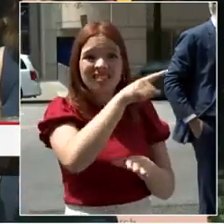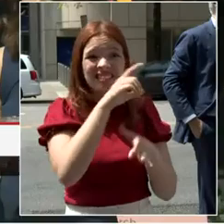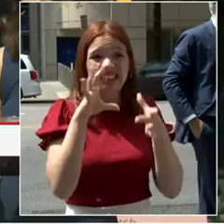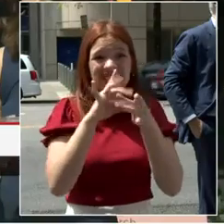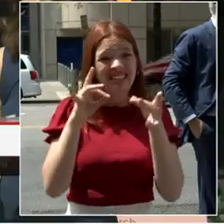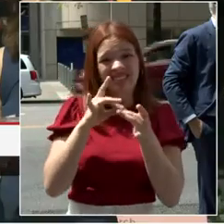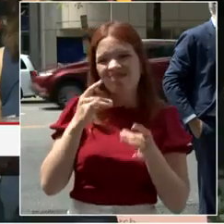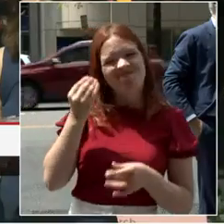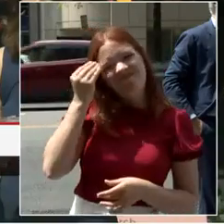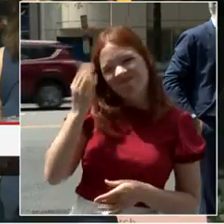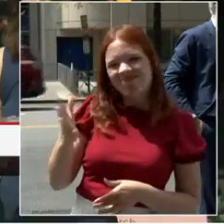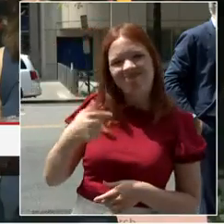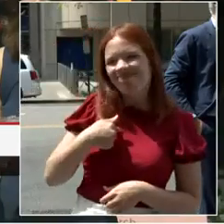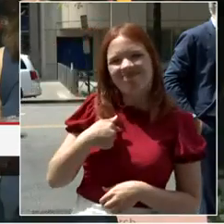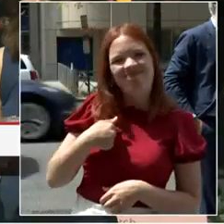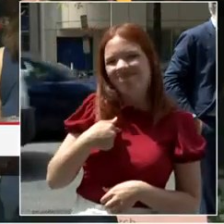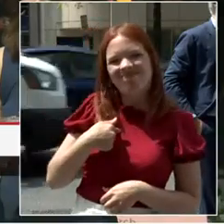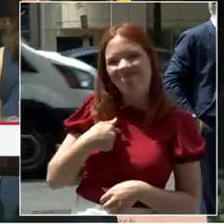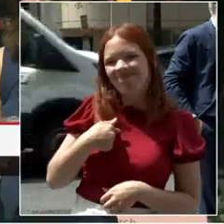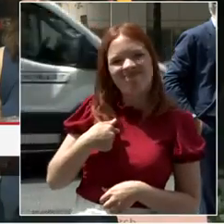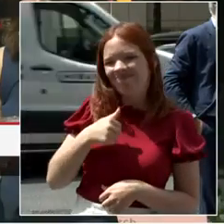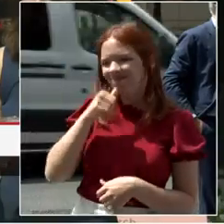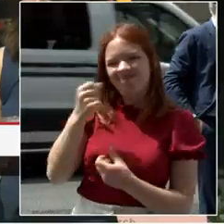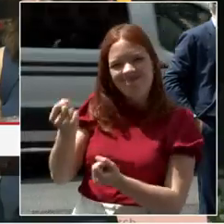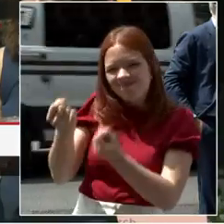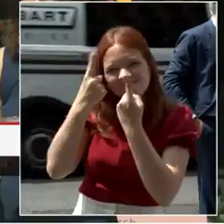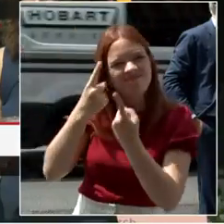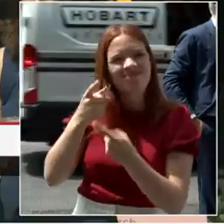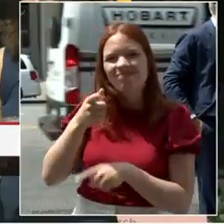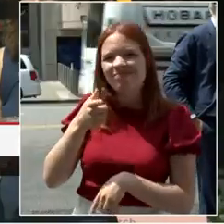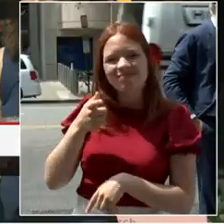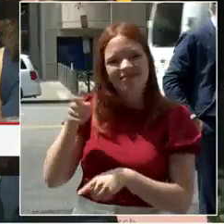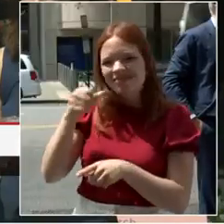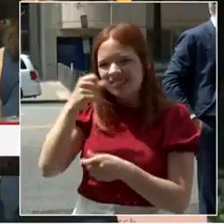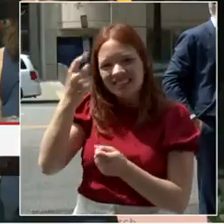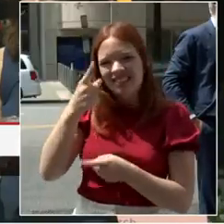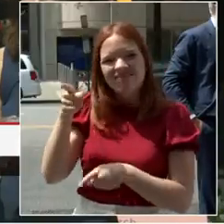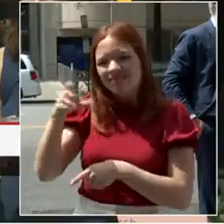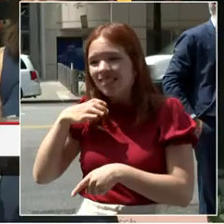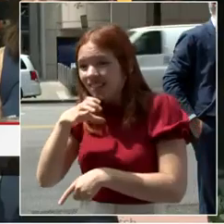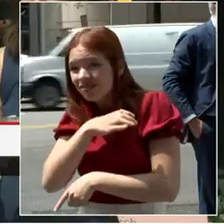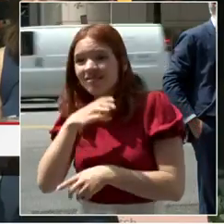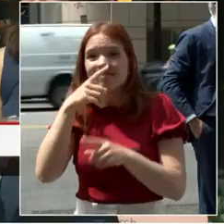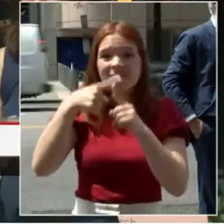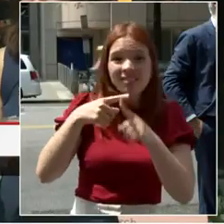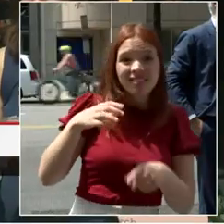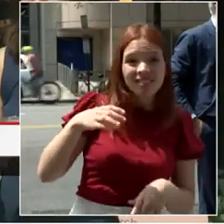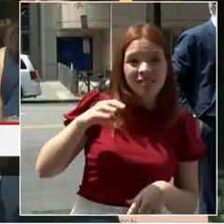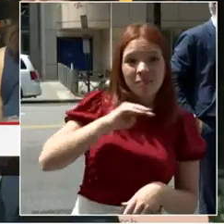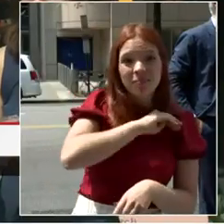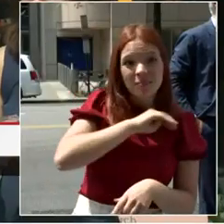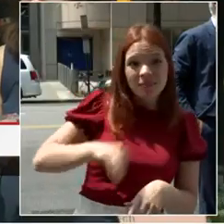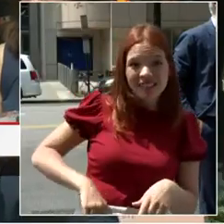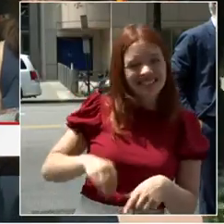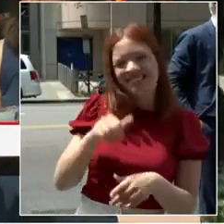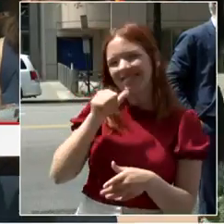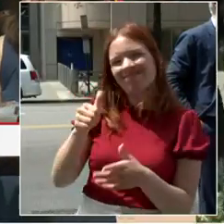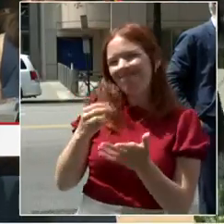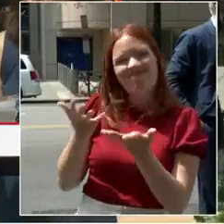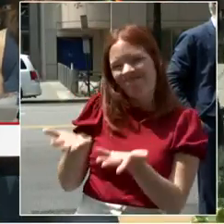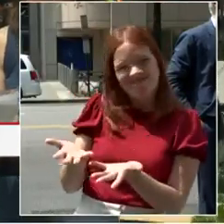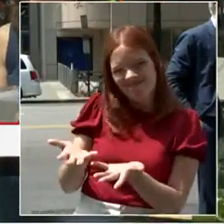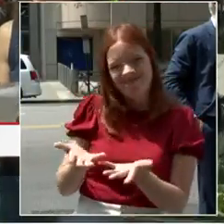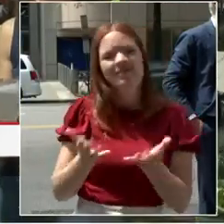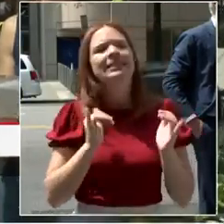city leaders who, frankly, are missing the moment. And as I was hearing that, it just made me so grateful to be here